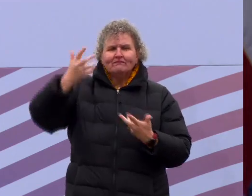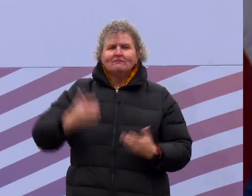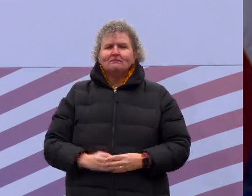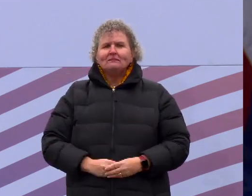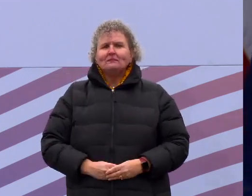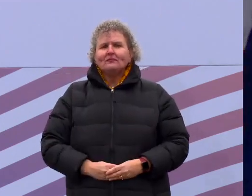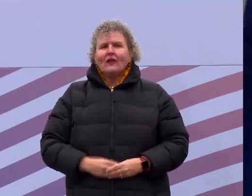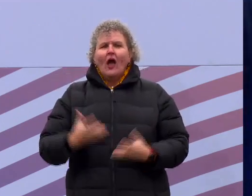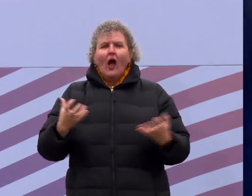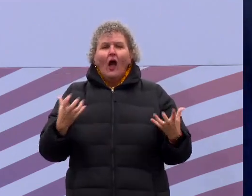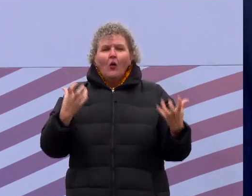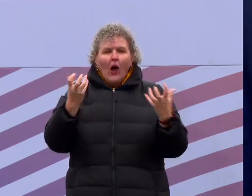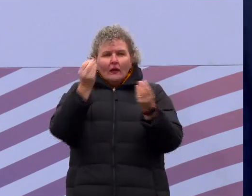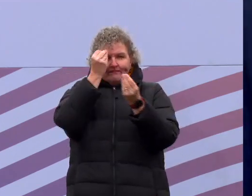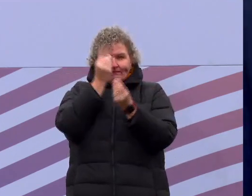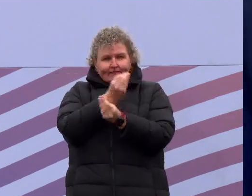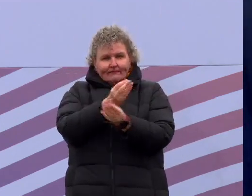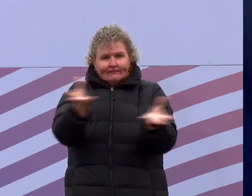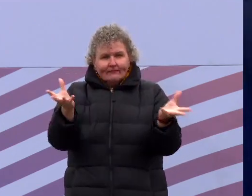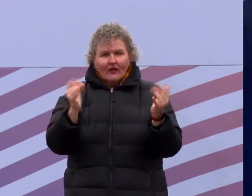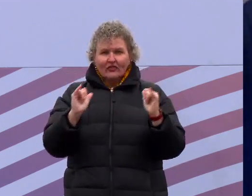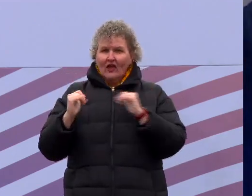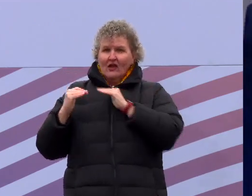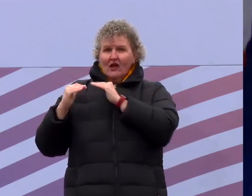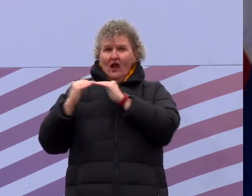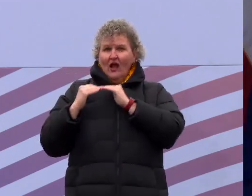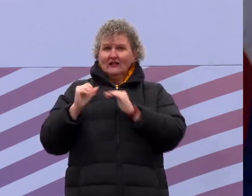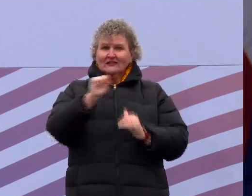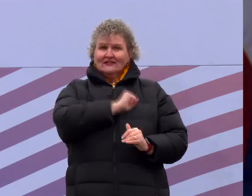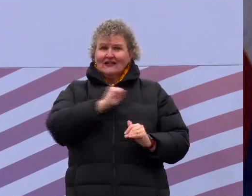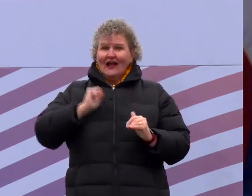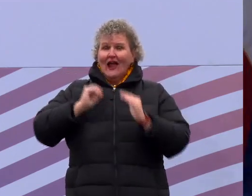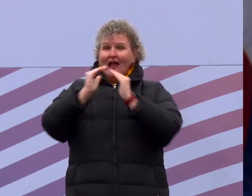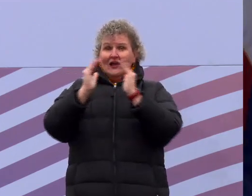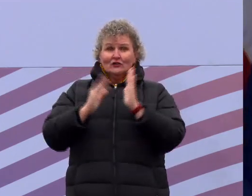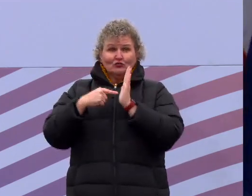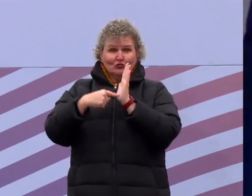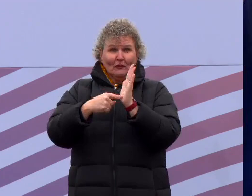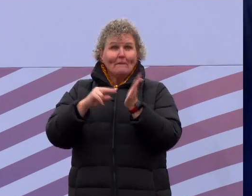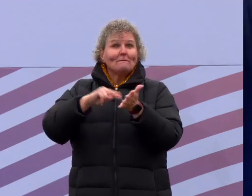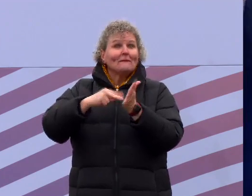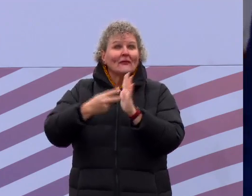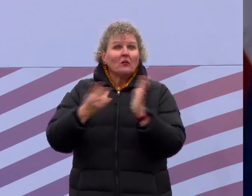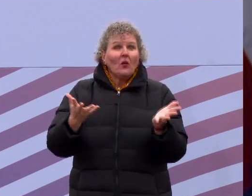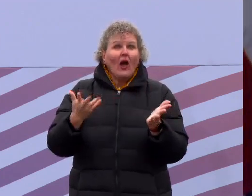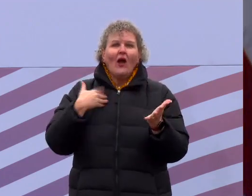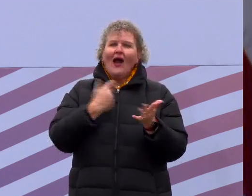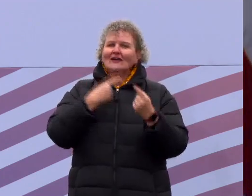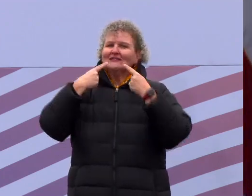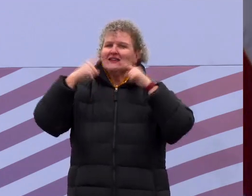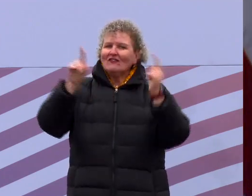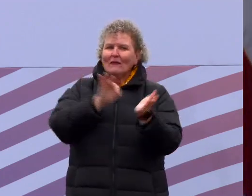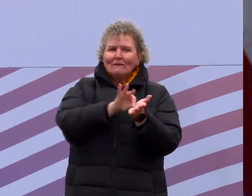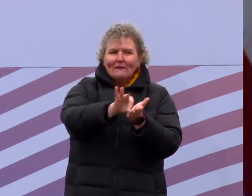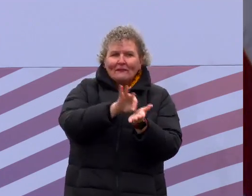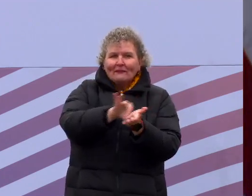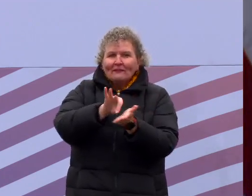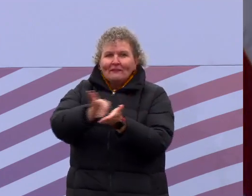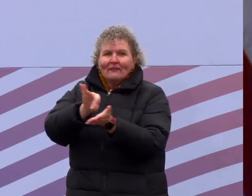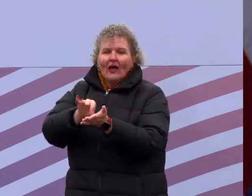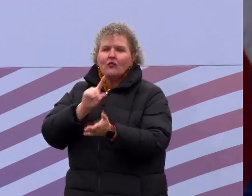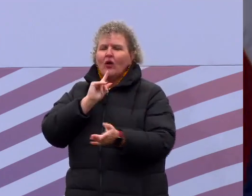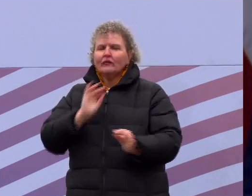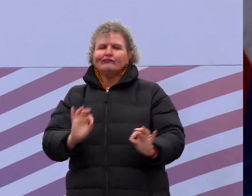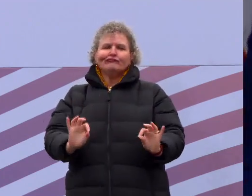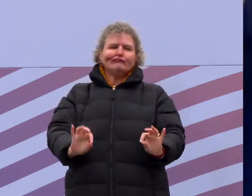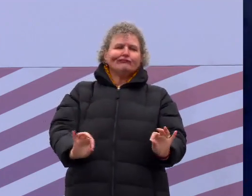in the Senate and in the House that we must no longer measure our success through the counting of insignificant political points